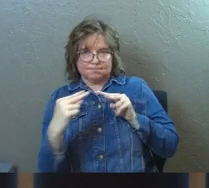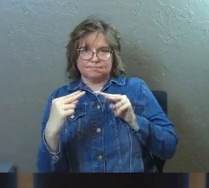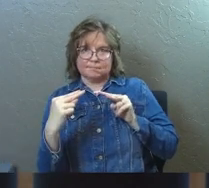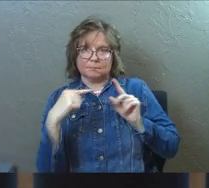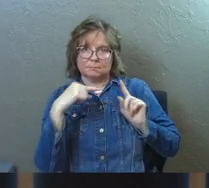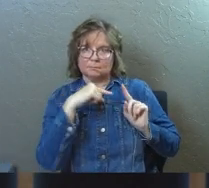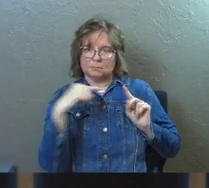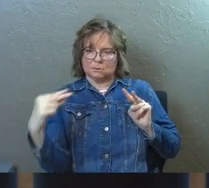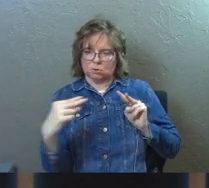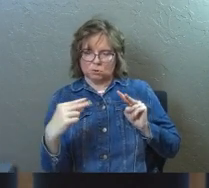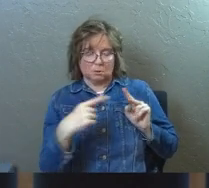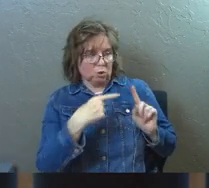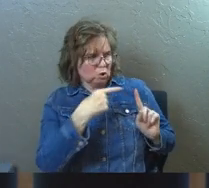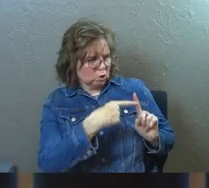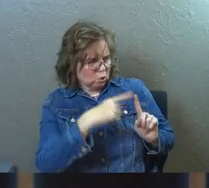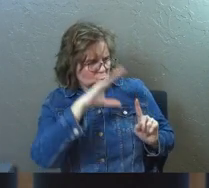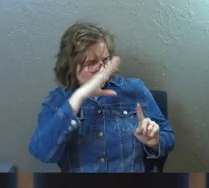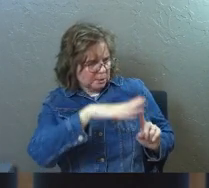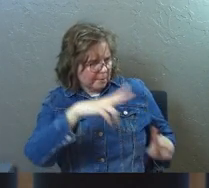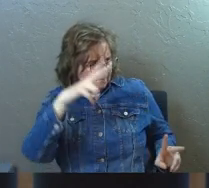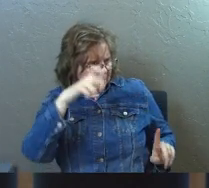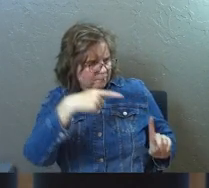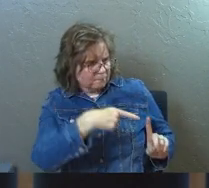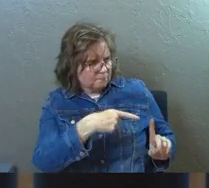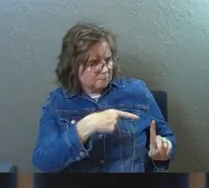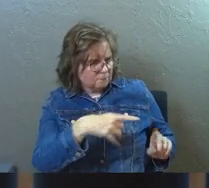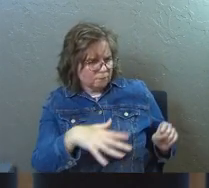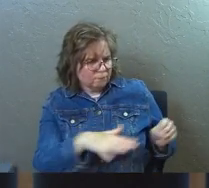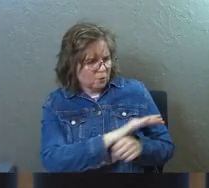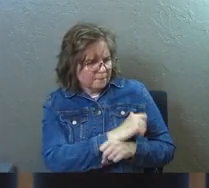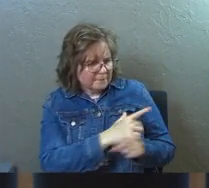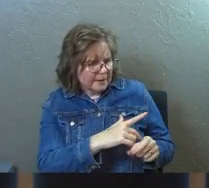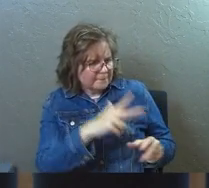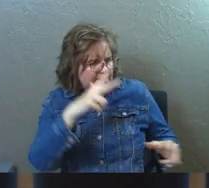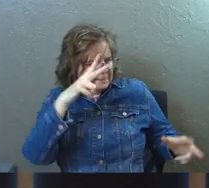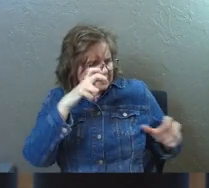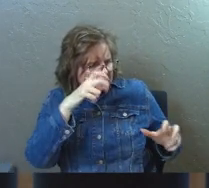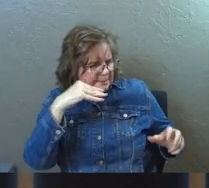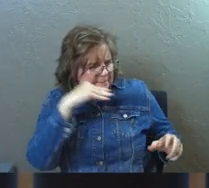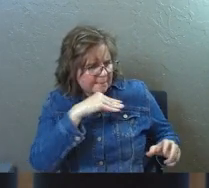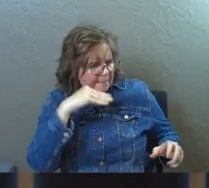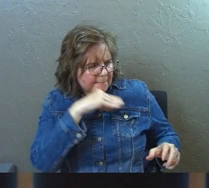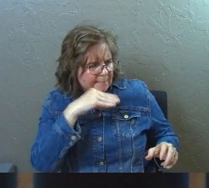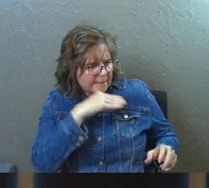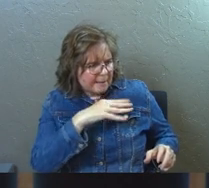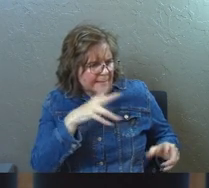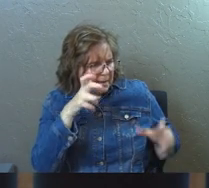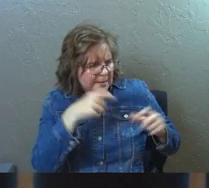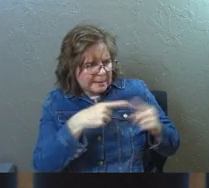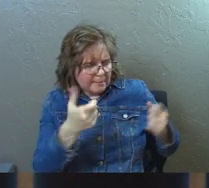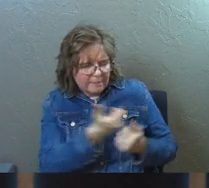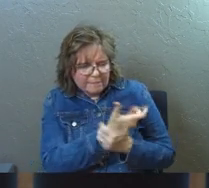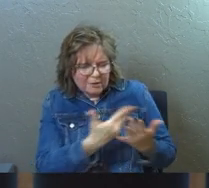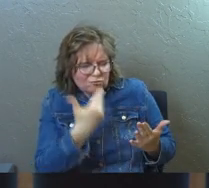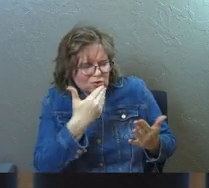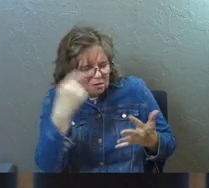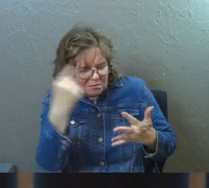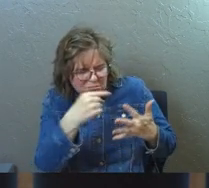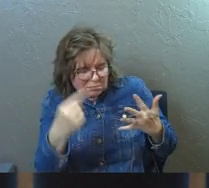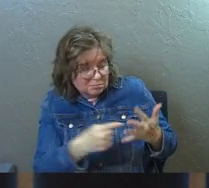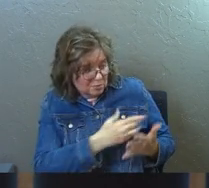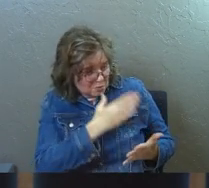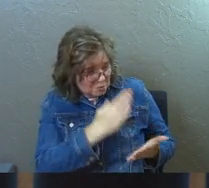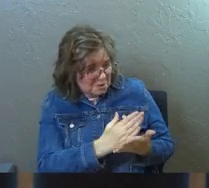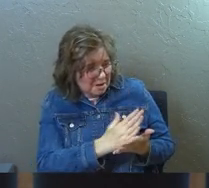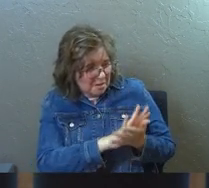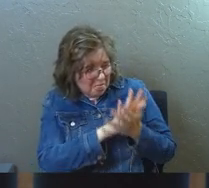and said, you son of the devil, full of every sort of deceit and fraud, an enemy of all that is good, will you ever